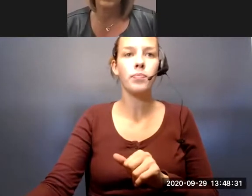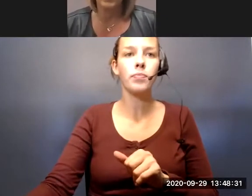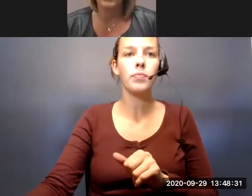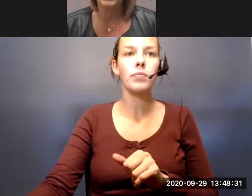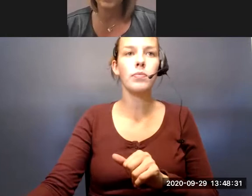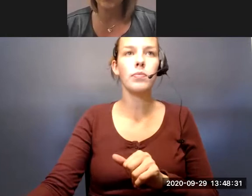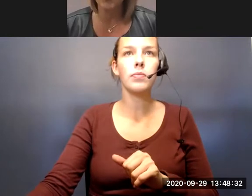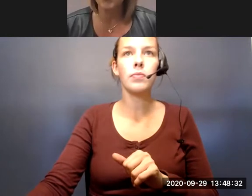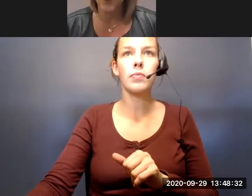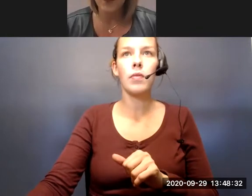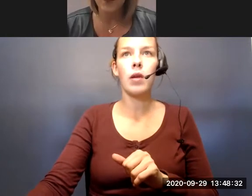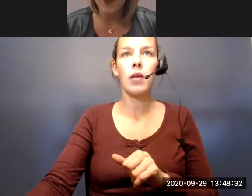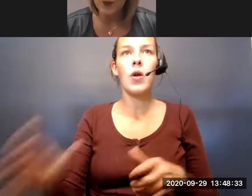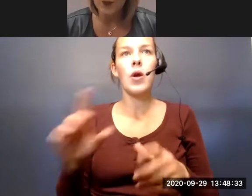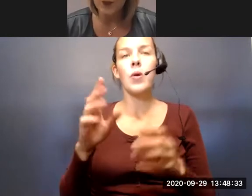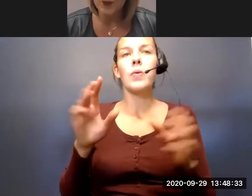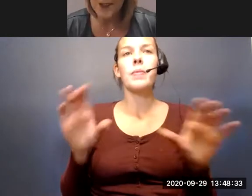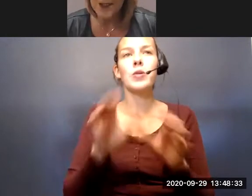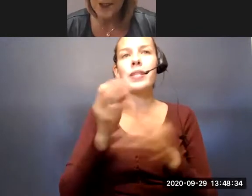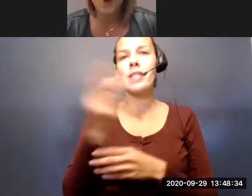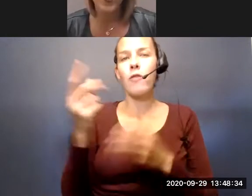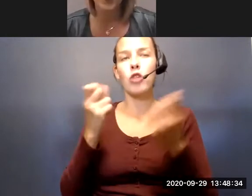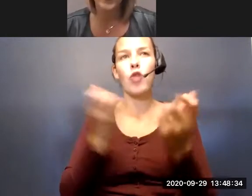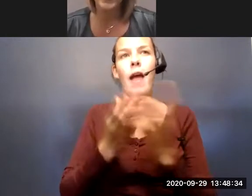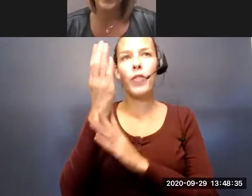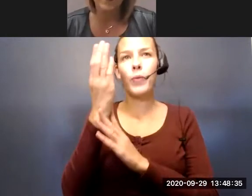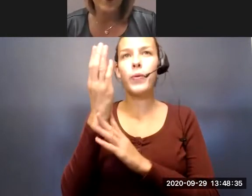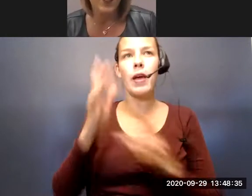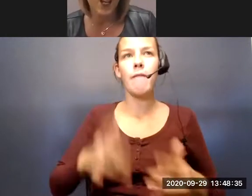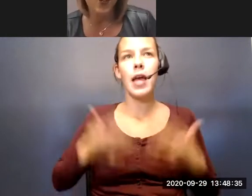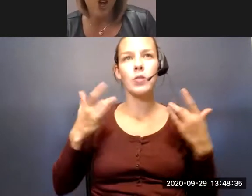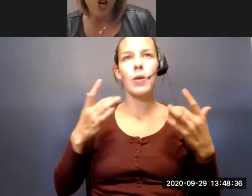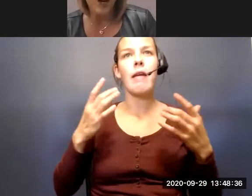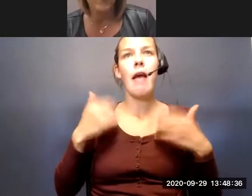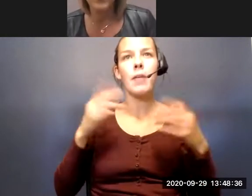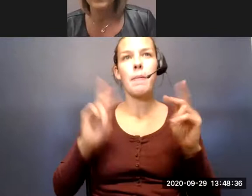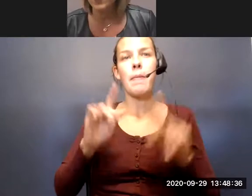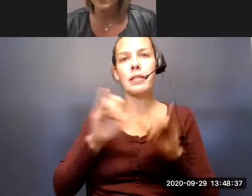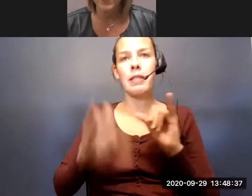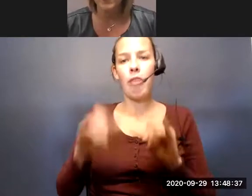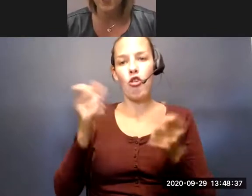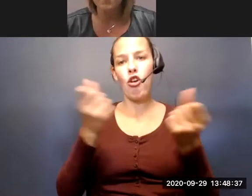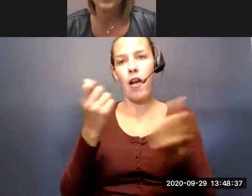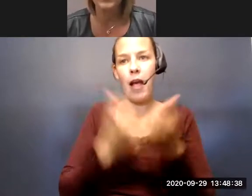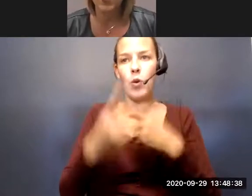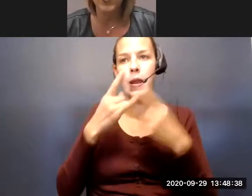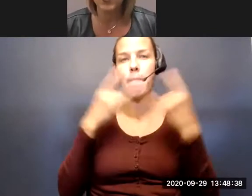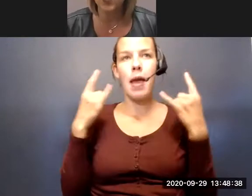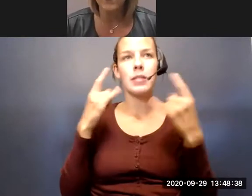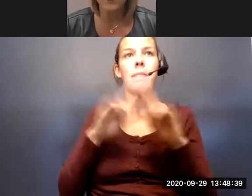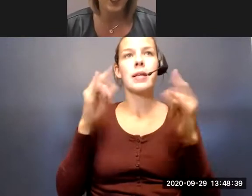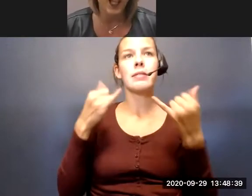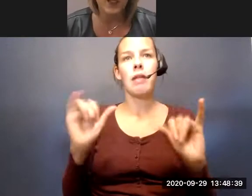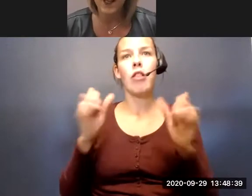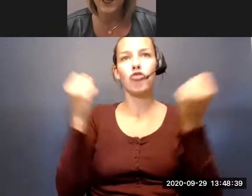several drive-through events where we can have folks stay in their car. Everyone stays masked up, but you still get to